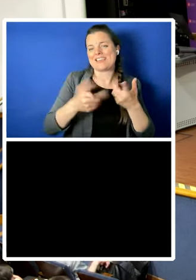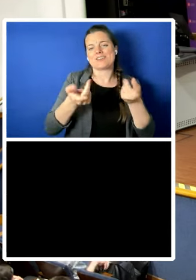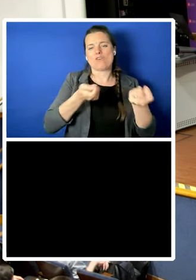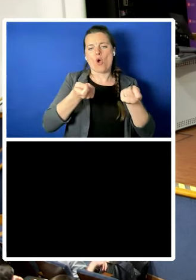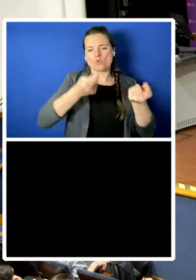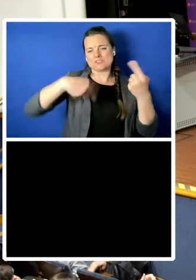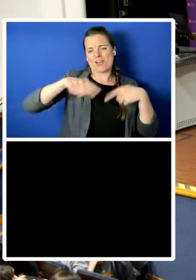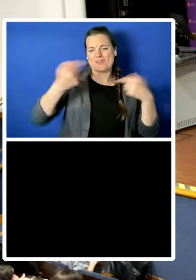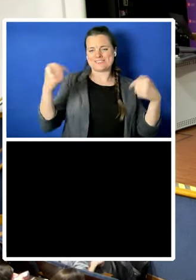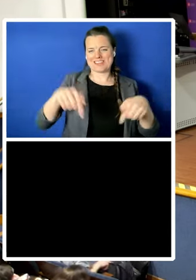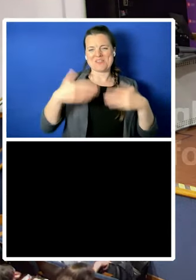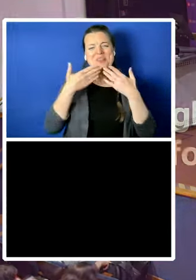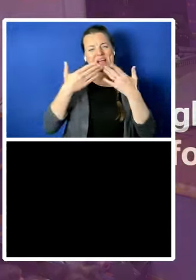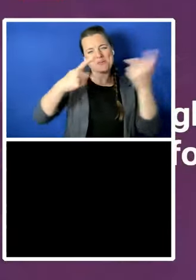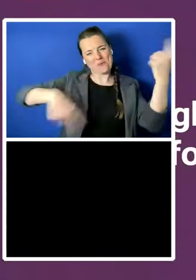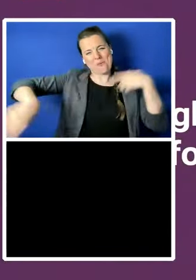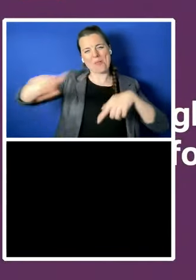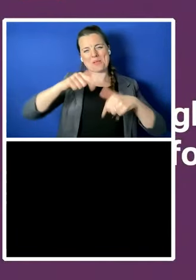thank you